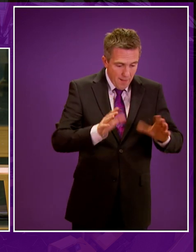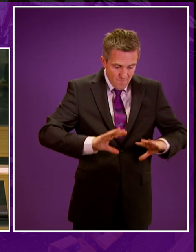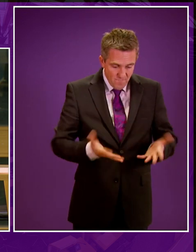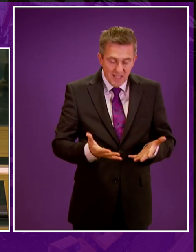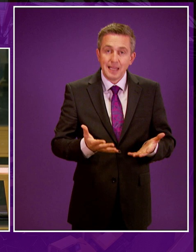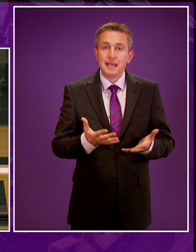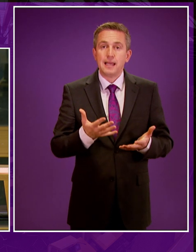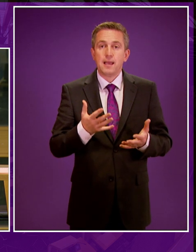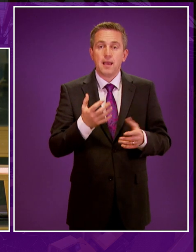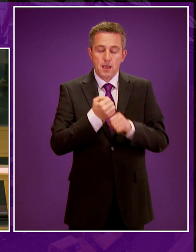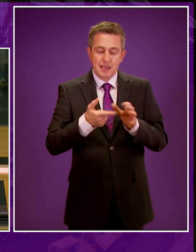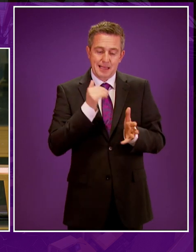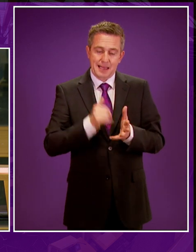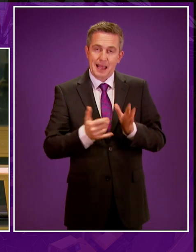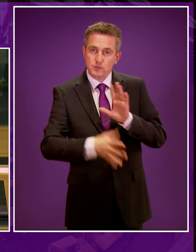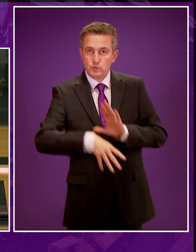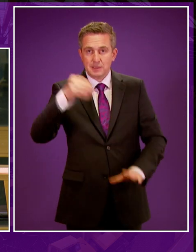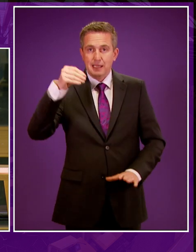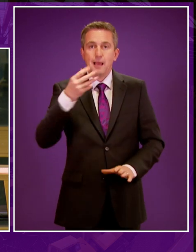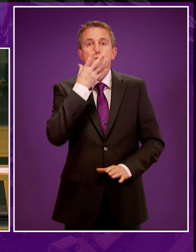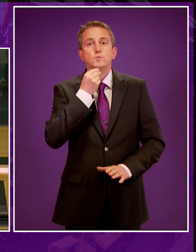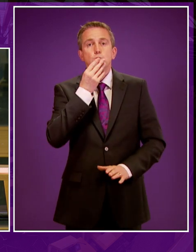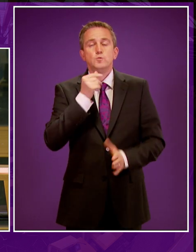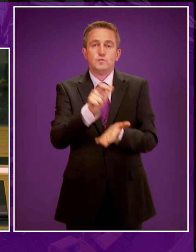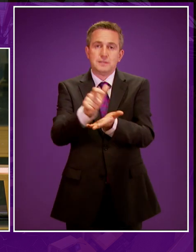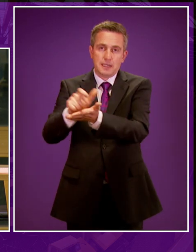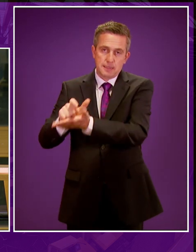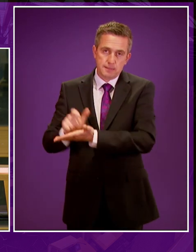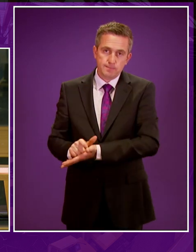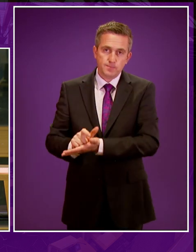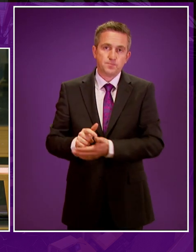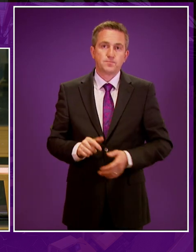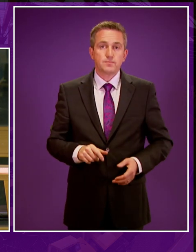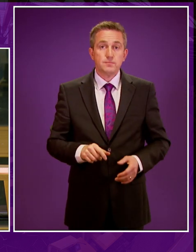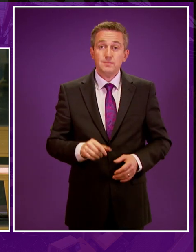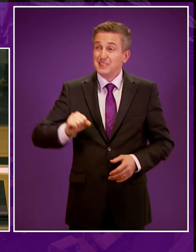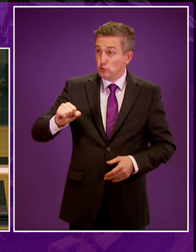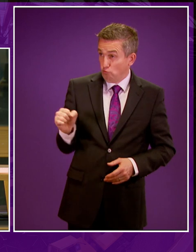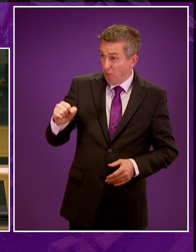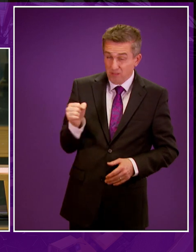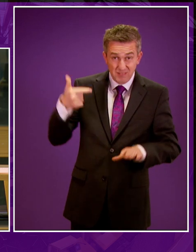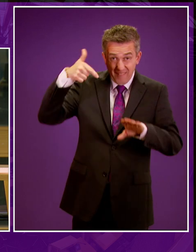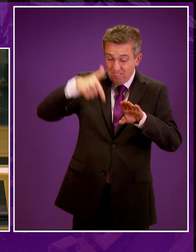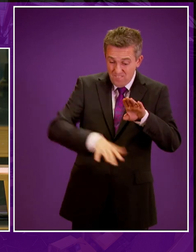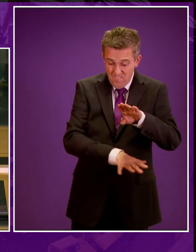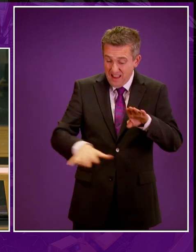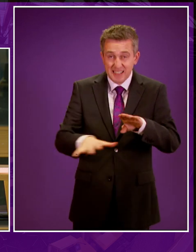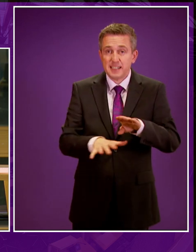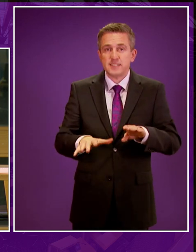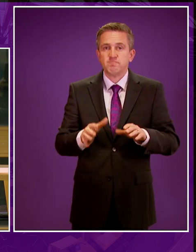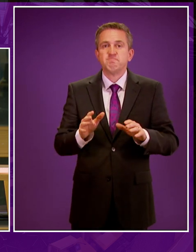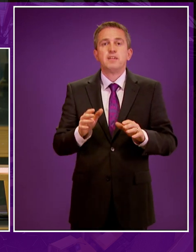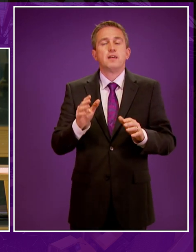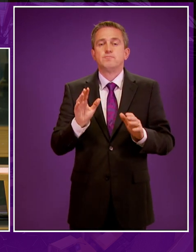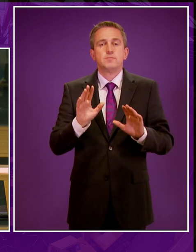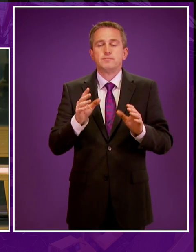commercially viable quantities of oil or natural gas. If we allow fracking to occur in Scotland, it will continue to spread